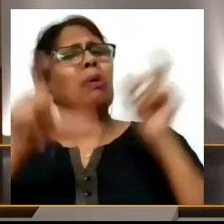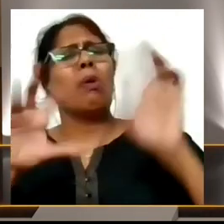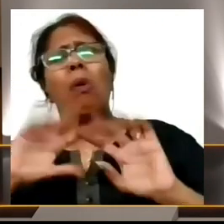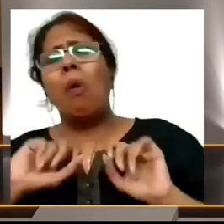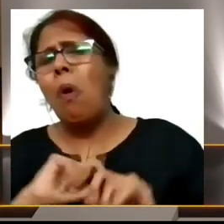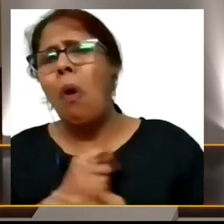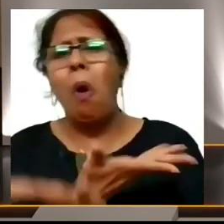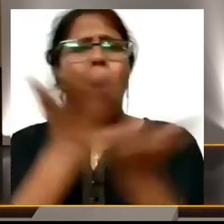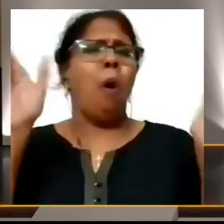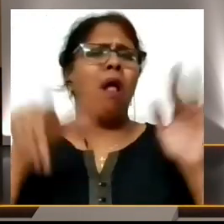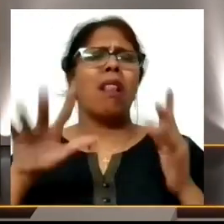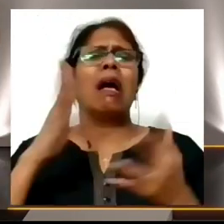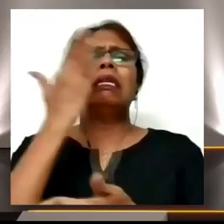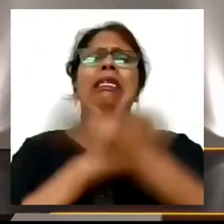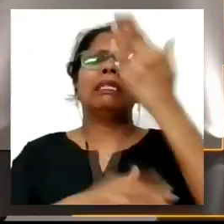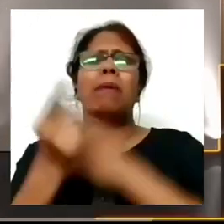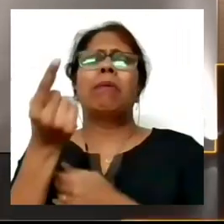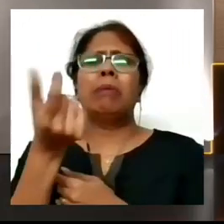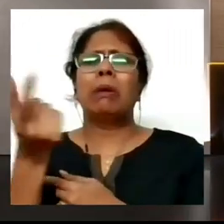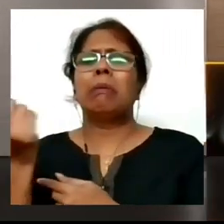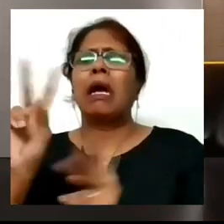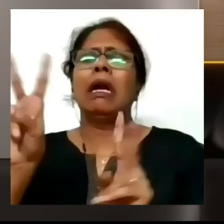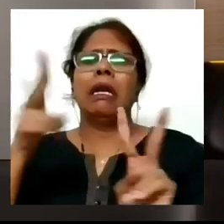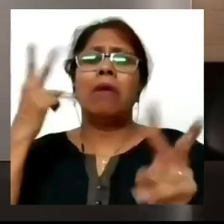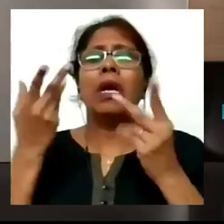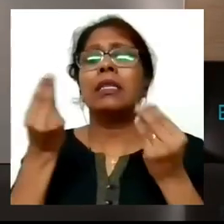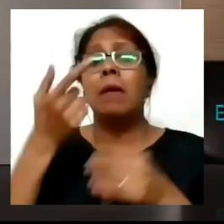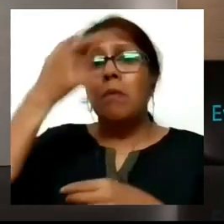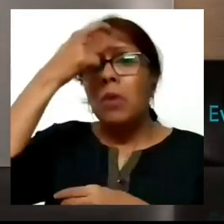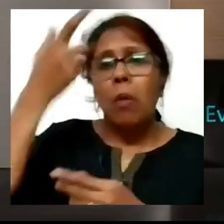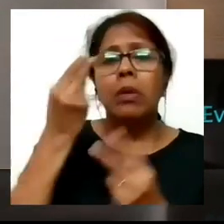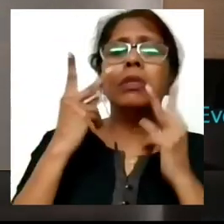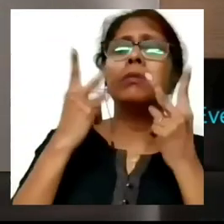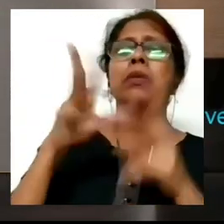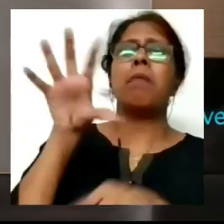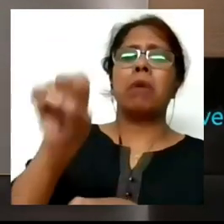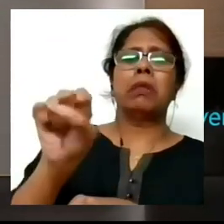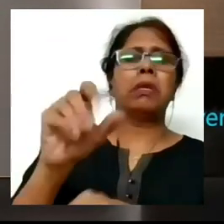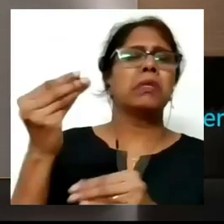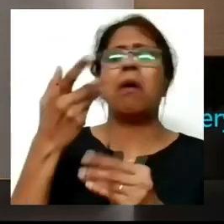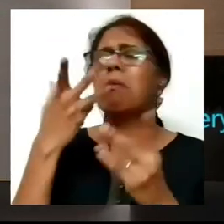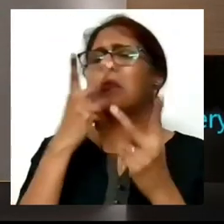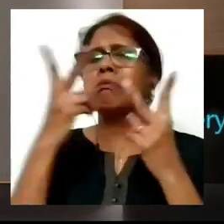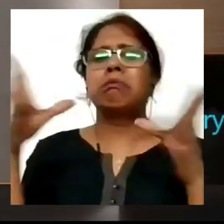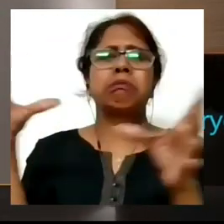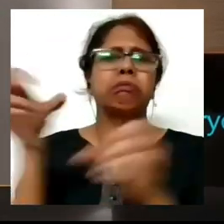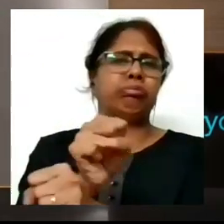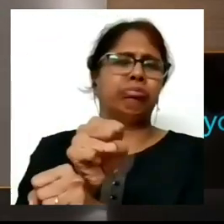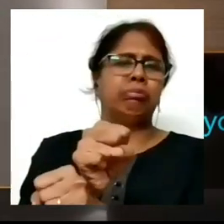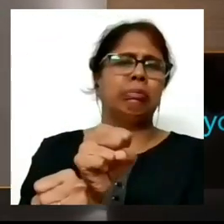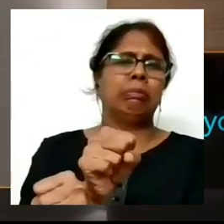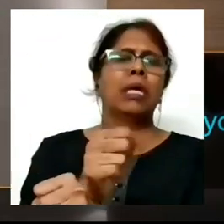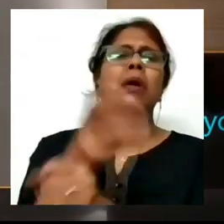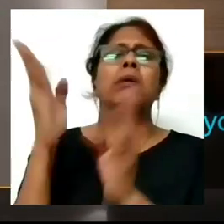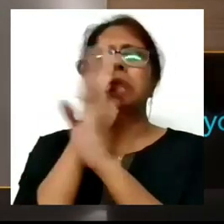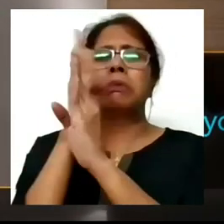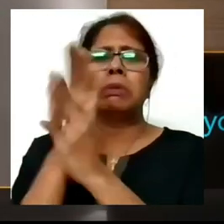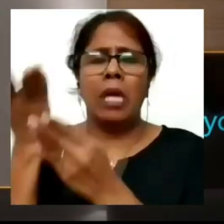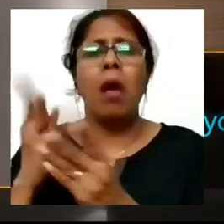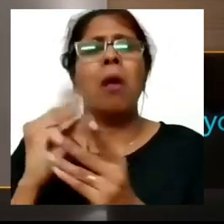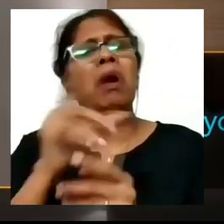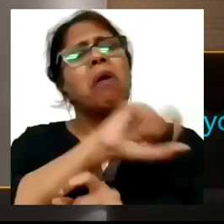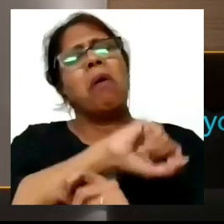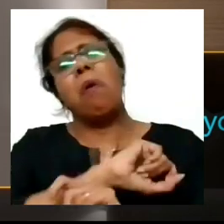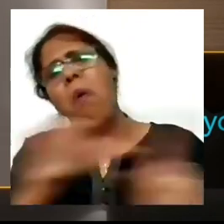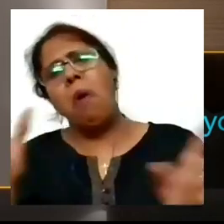you know and everybody has some problem it may be something that you can see or it may be something that you can't see but everybody has something wrong